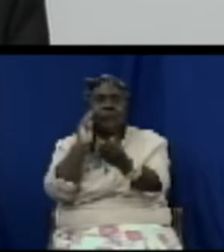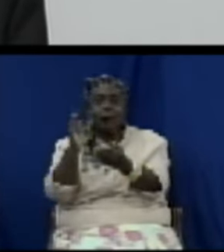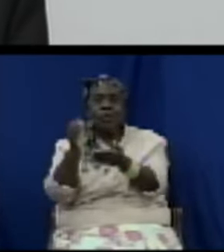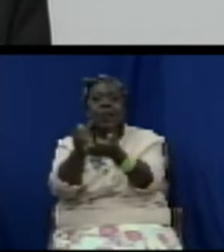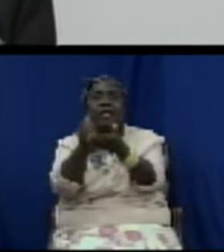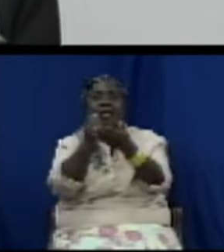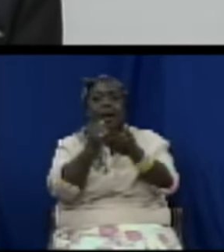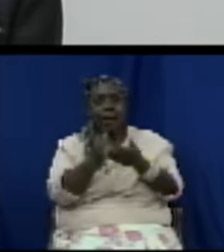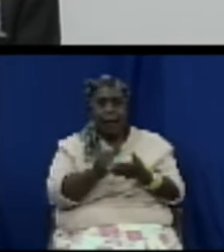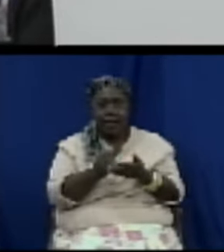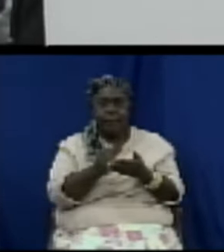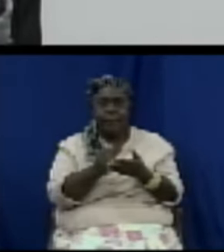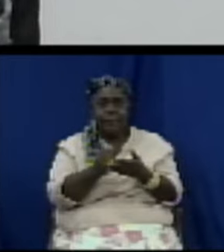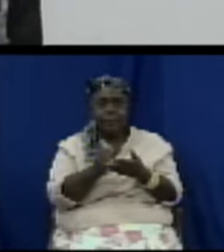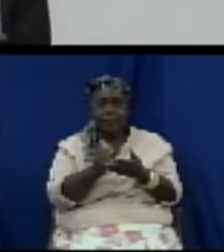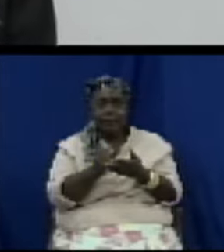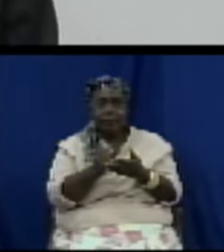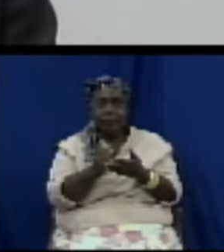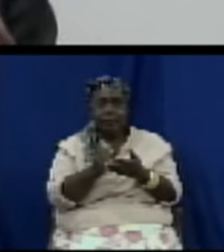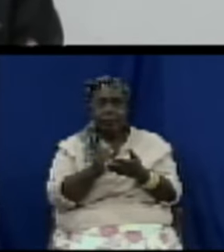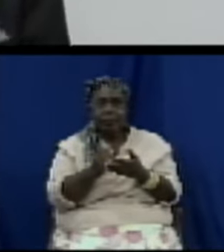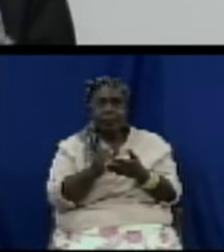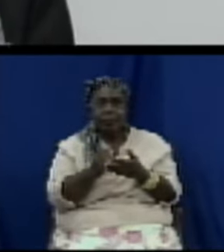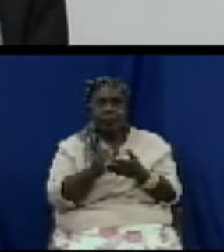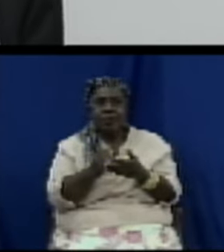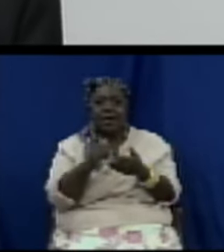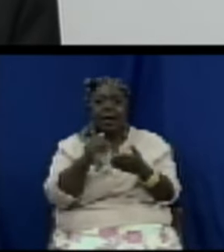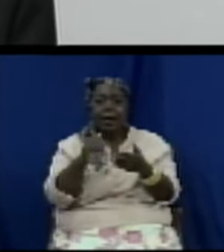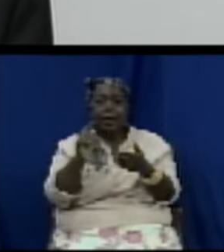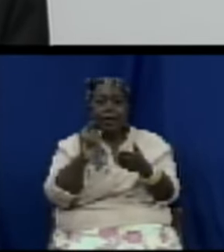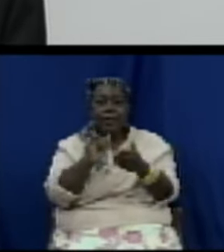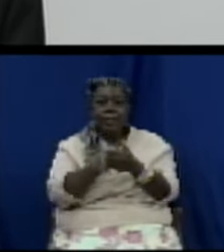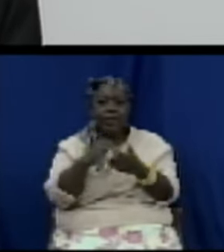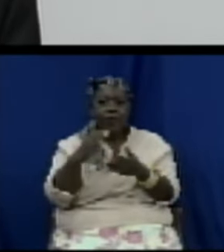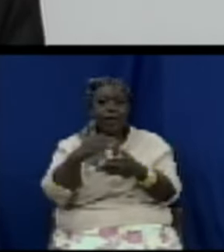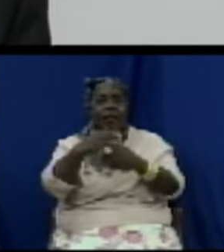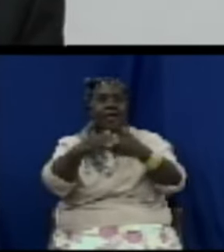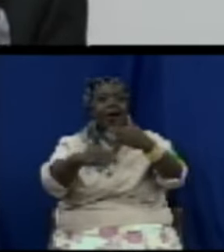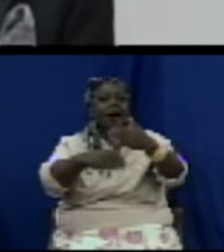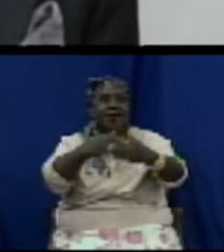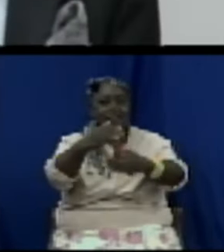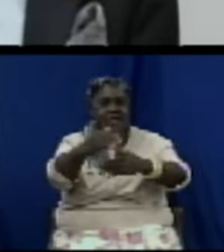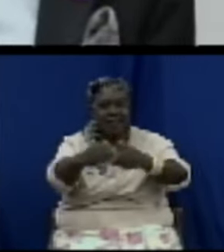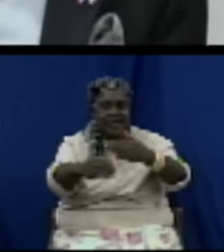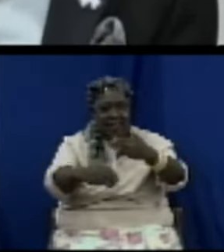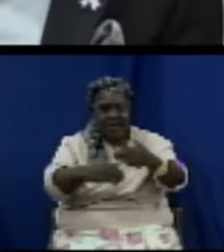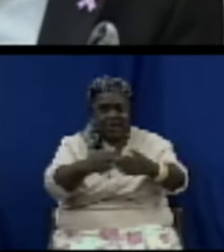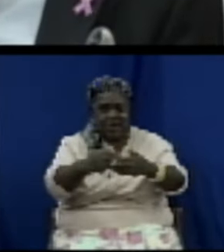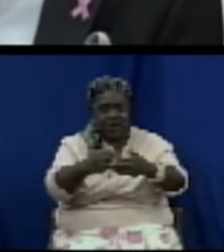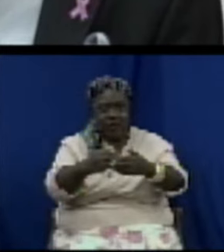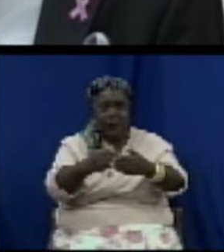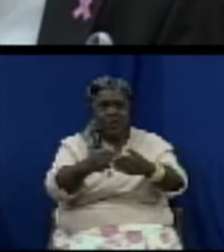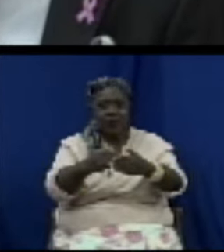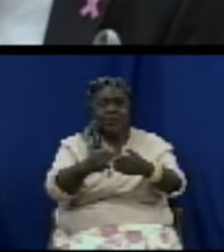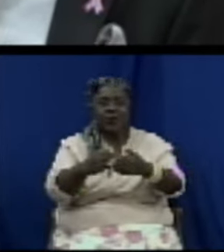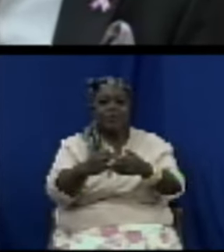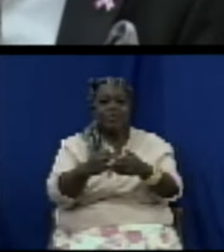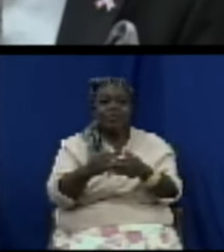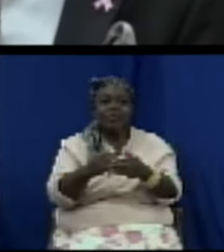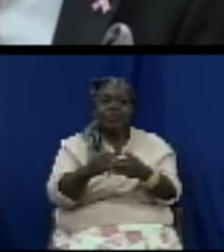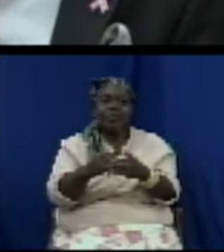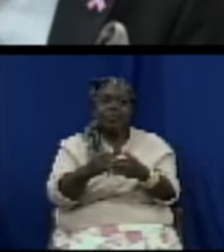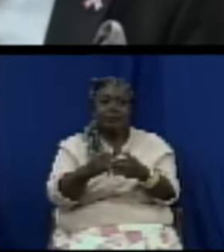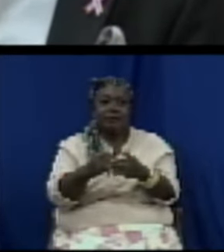in ensuring the continued integrity of the department's